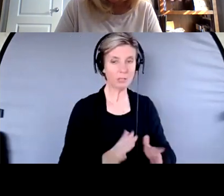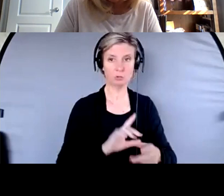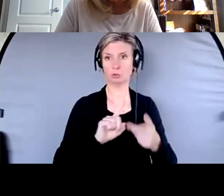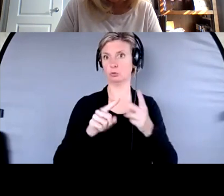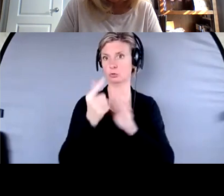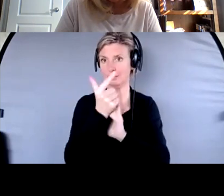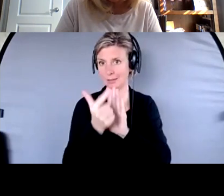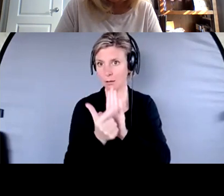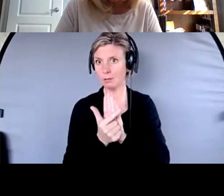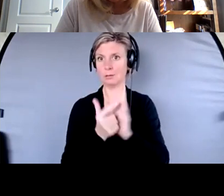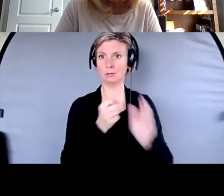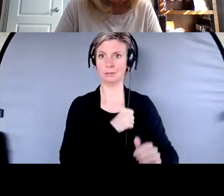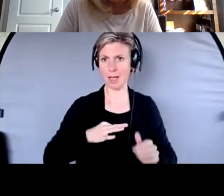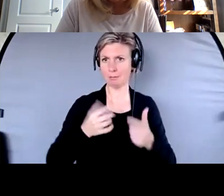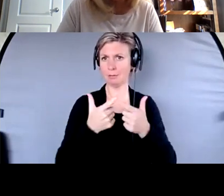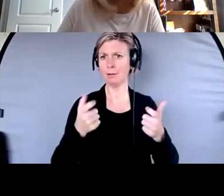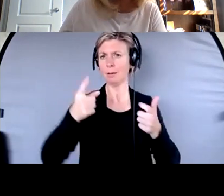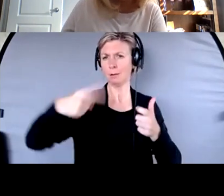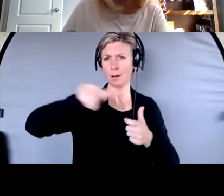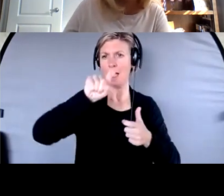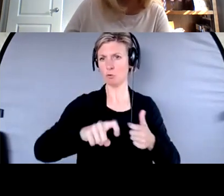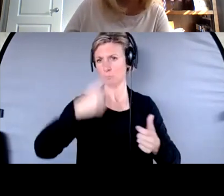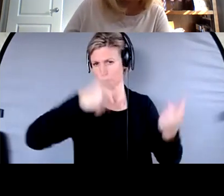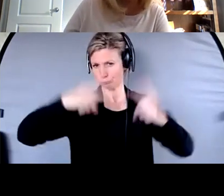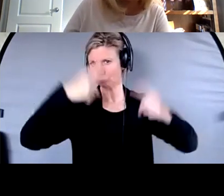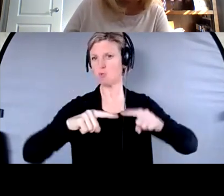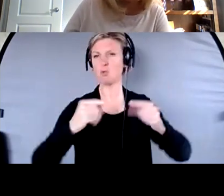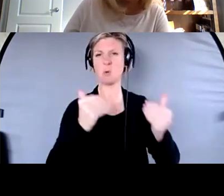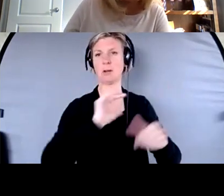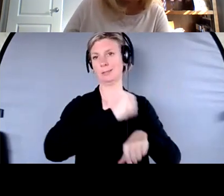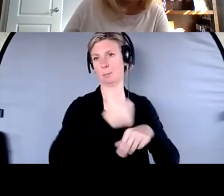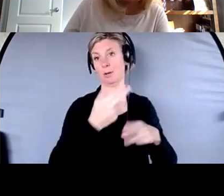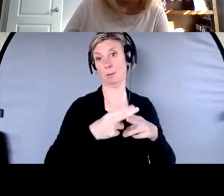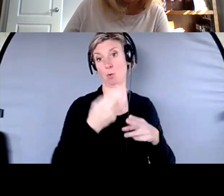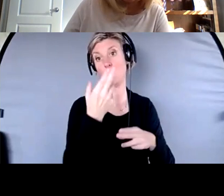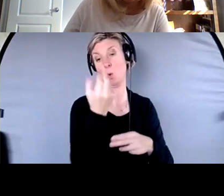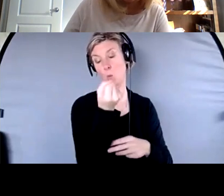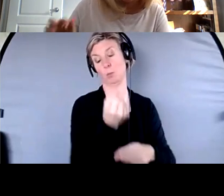that has the authority to approve that kind of a temporary hold. Okay. Thanks.